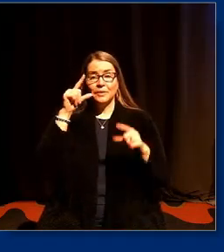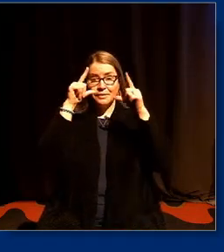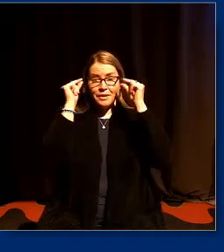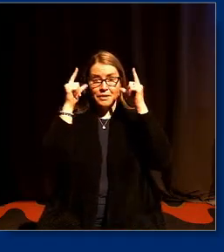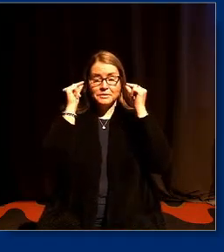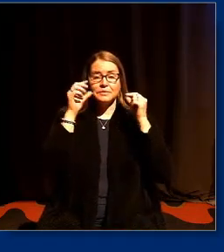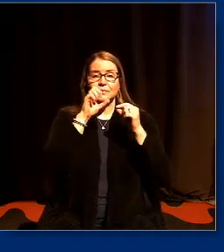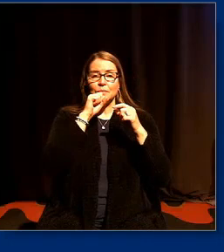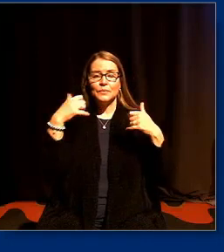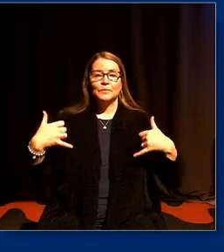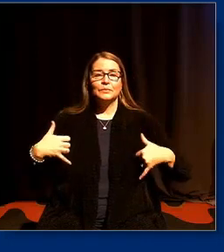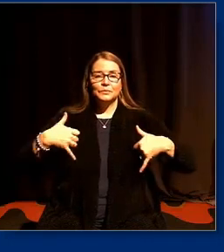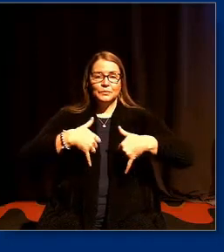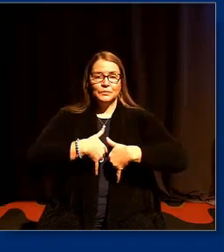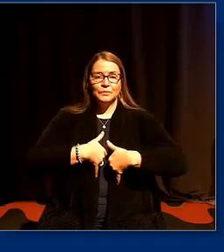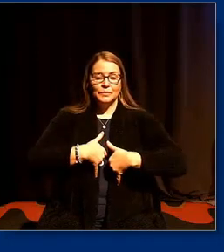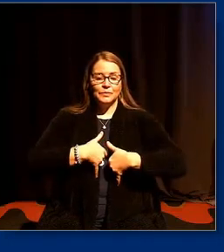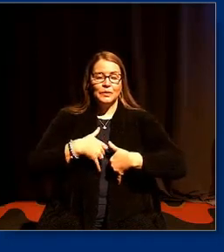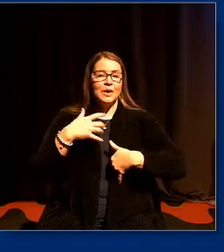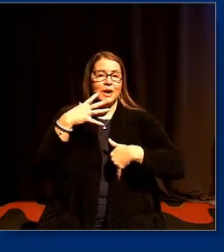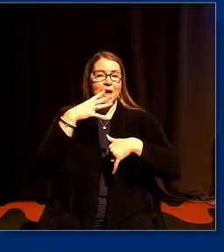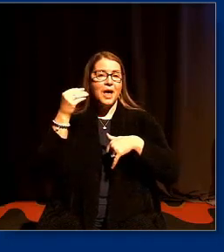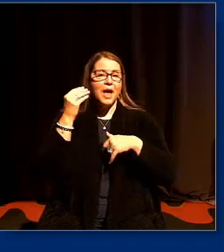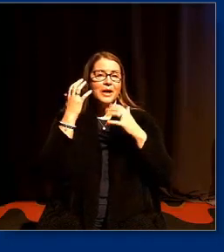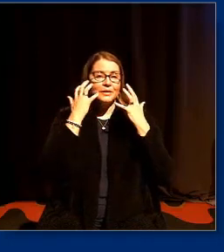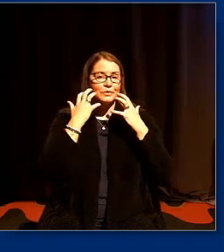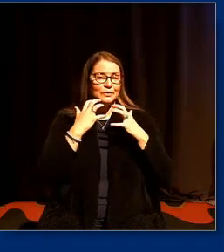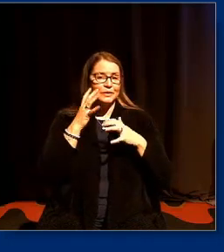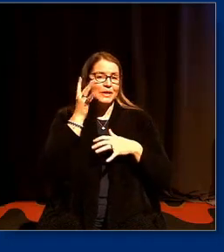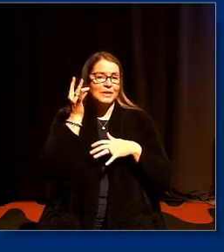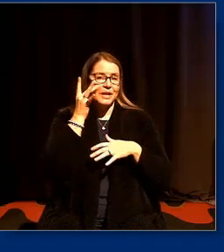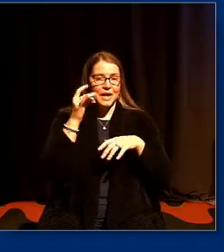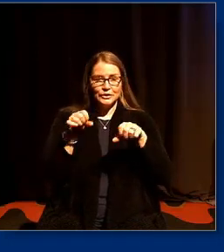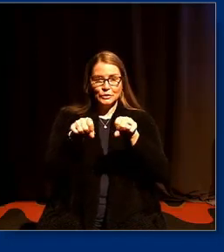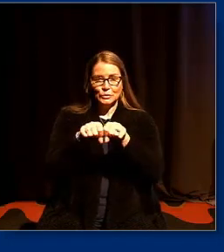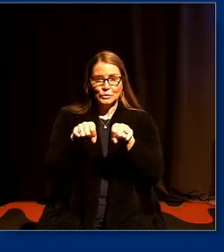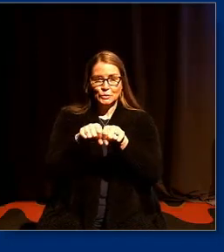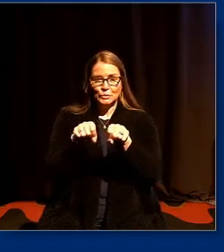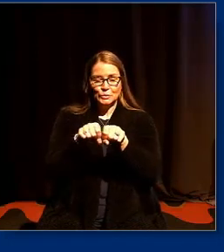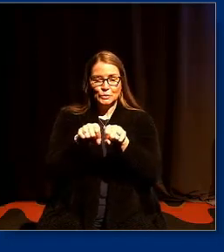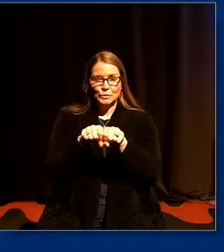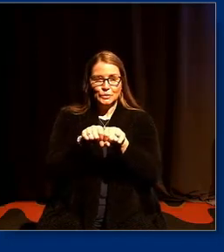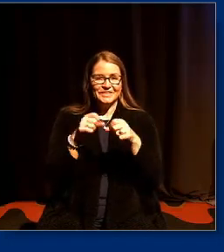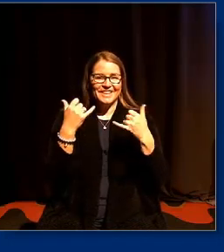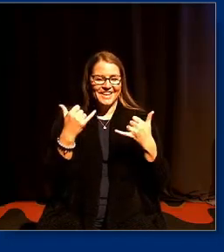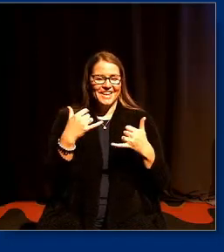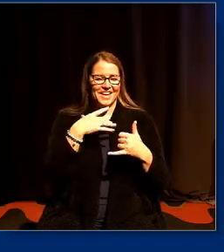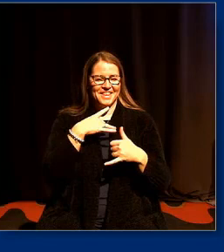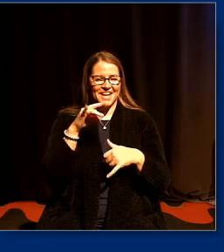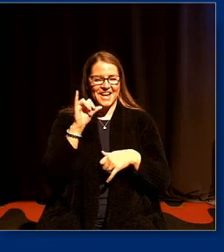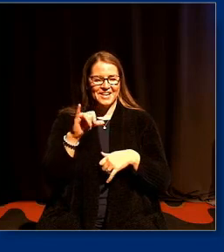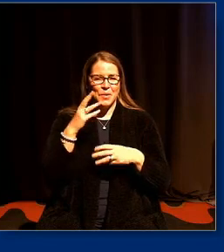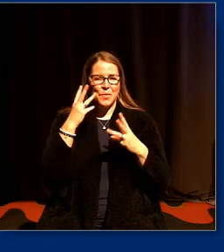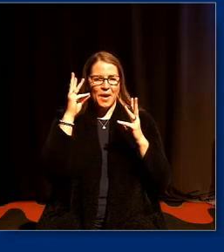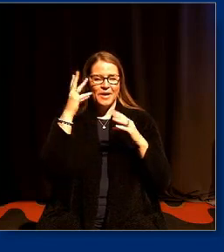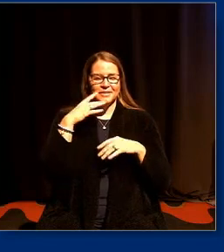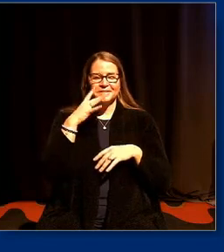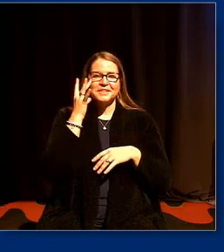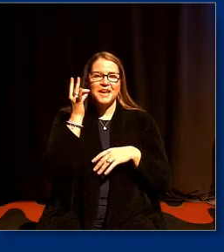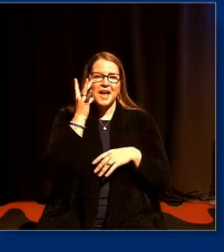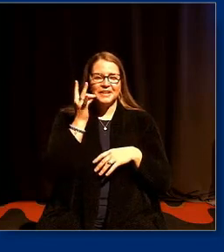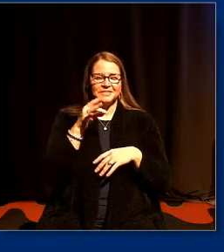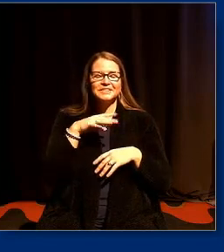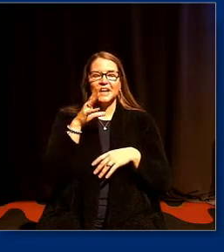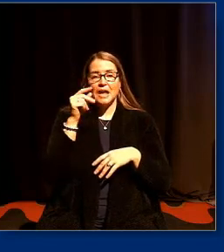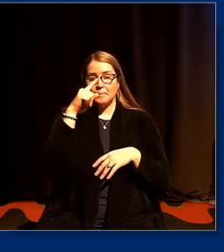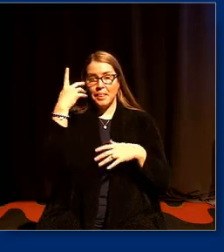favorite pair of wildcat shoes I think I saw a shoe twin out there the other day feeling a little sassy today in my wildcat print and I'm wearing